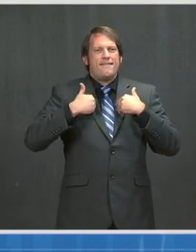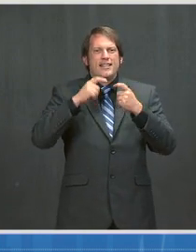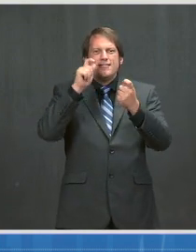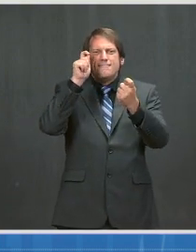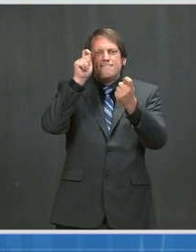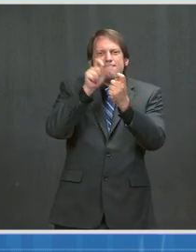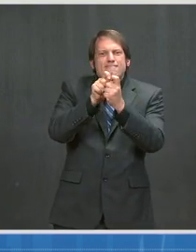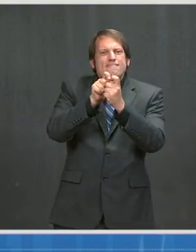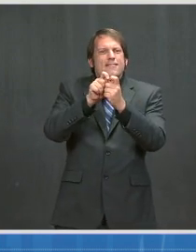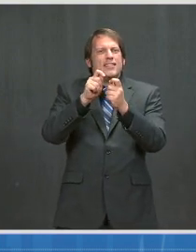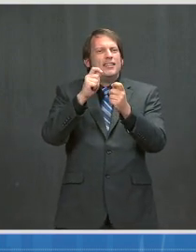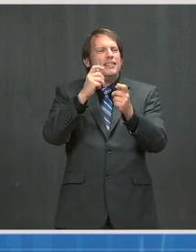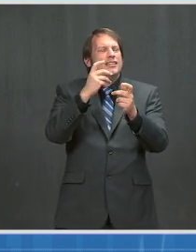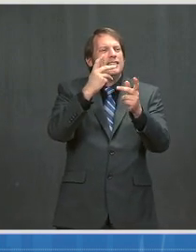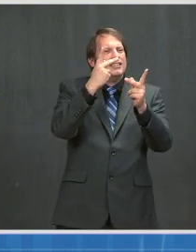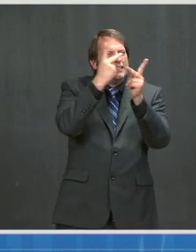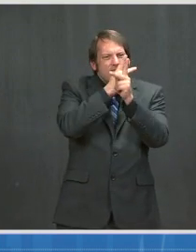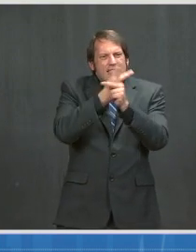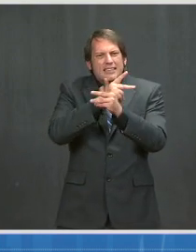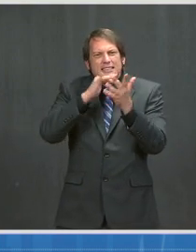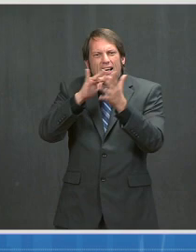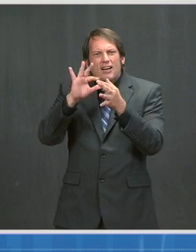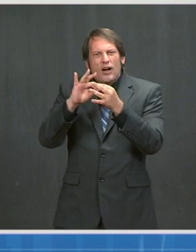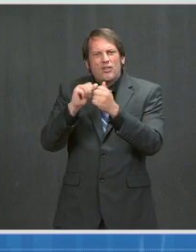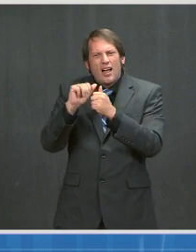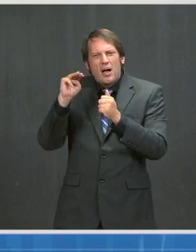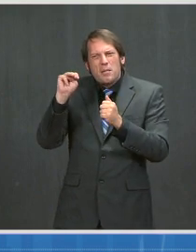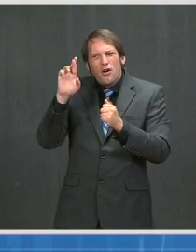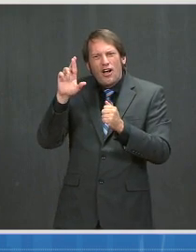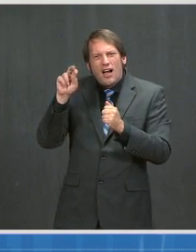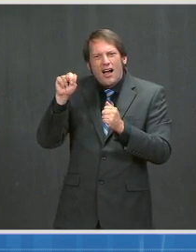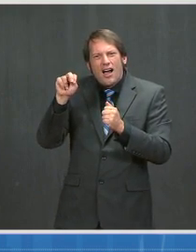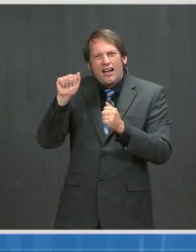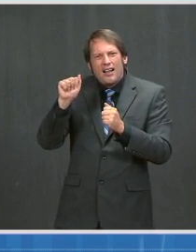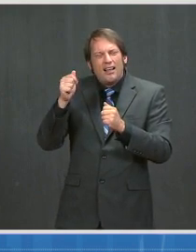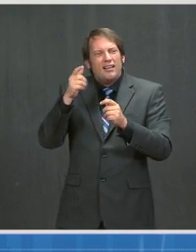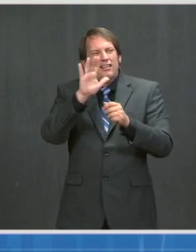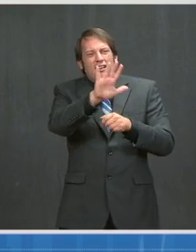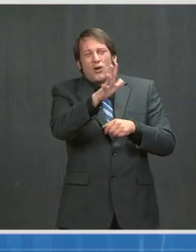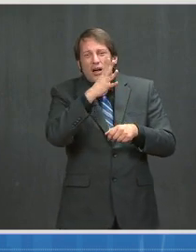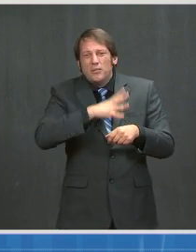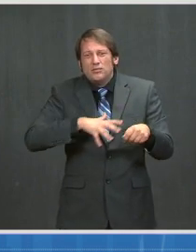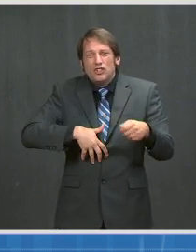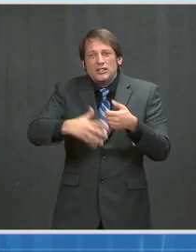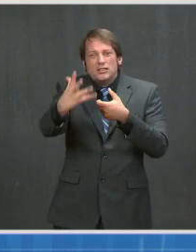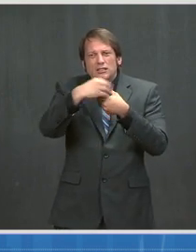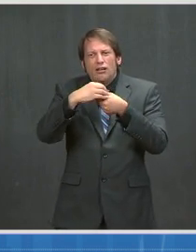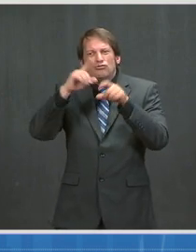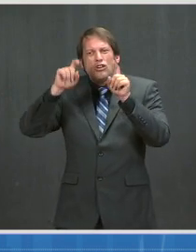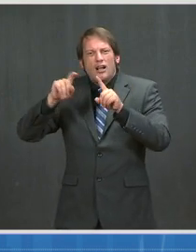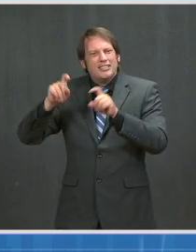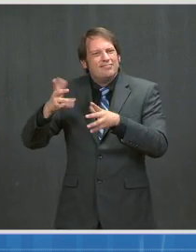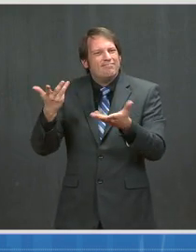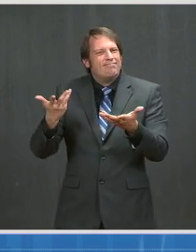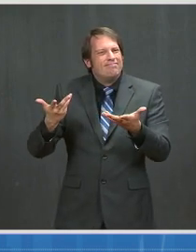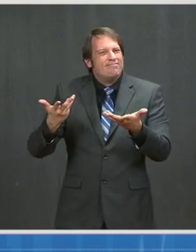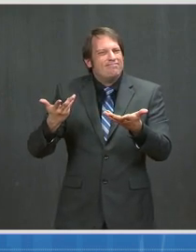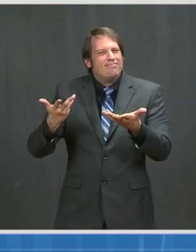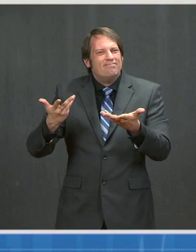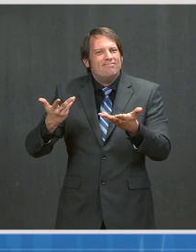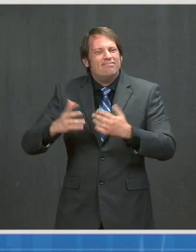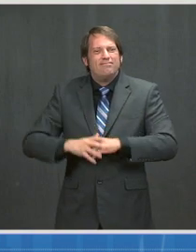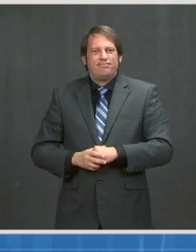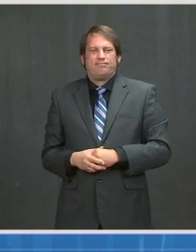because women were not included in those clinical trials, observational data from vaccinated pregnant